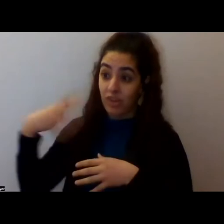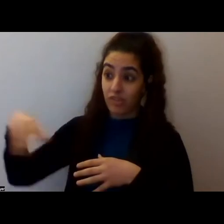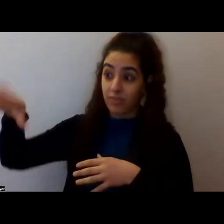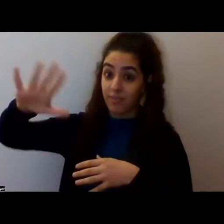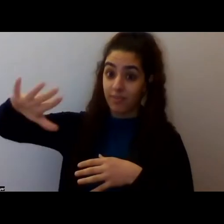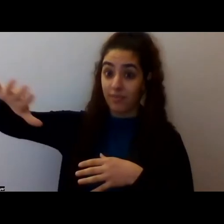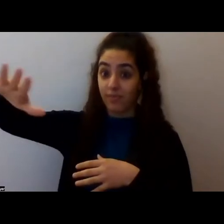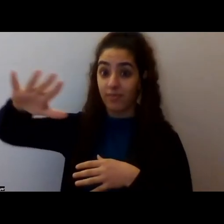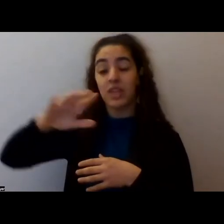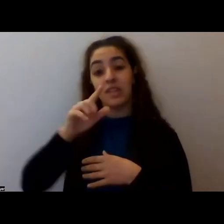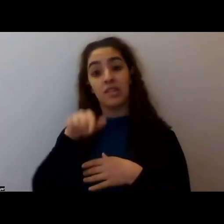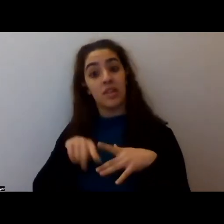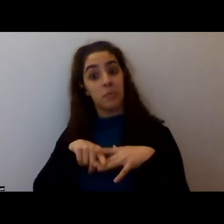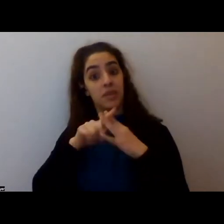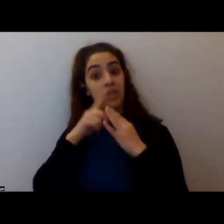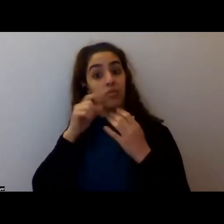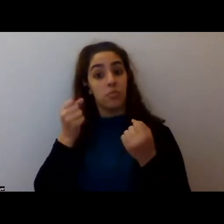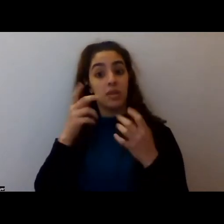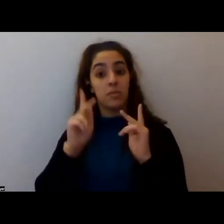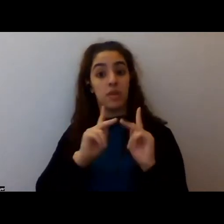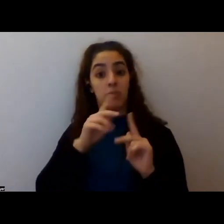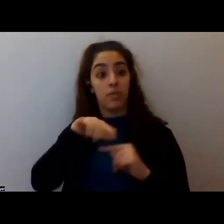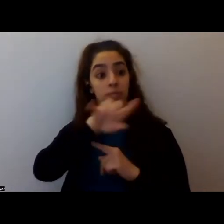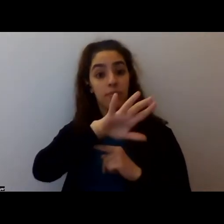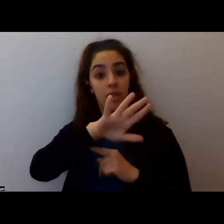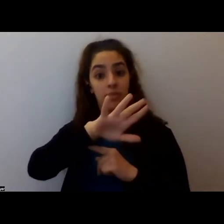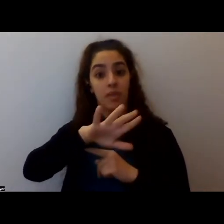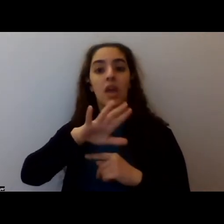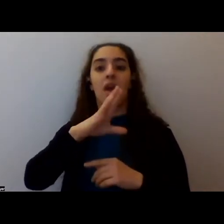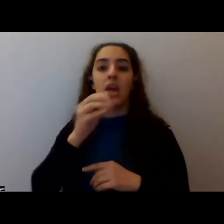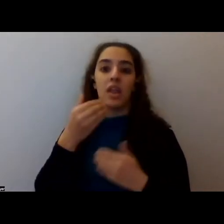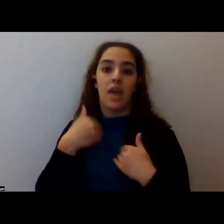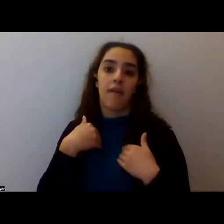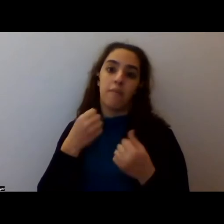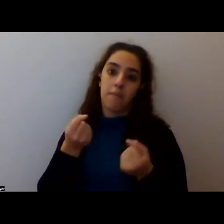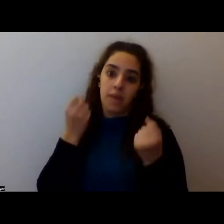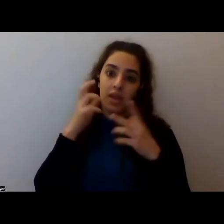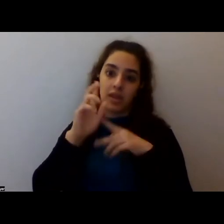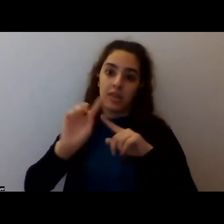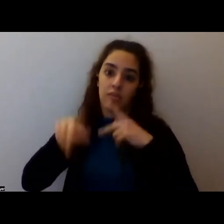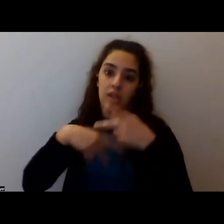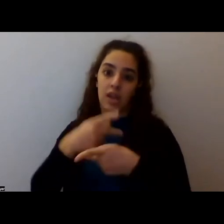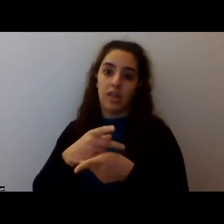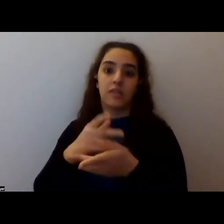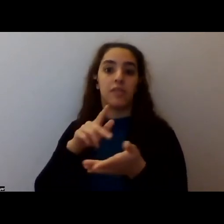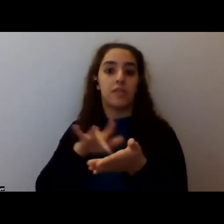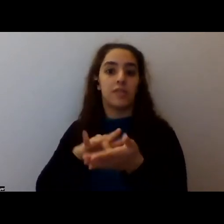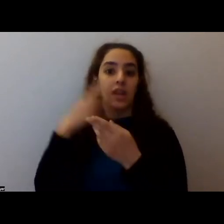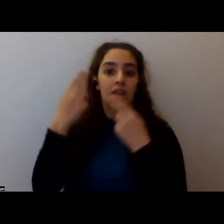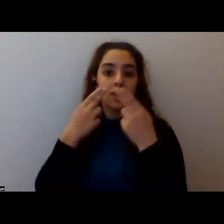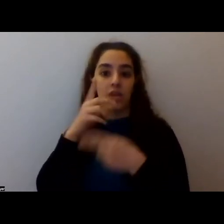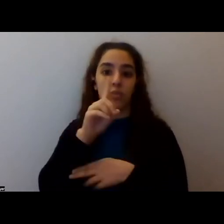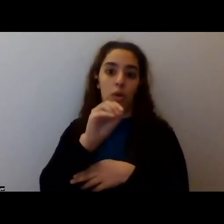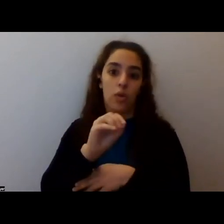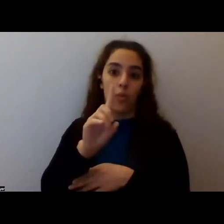the beginning for, I think a lot of people out there and there's so many, uh, psychedelics 101 that you could take through double blind magazine psychedelics